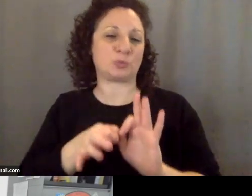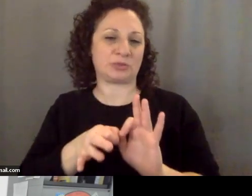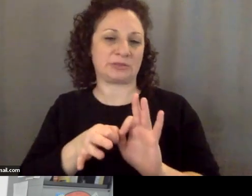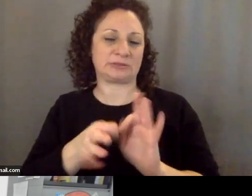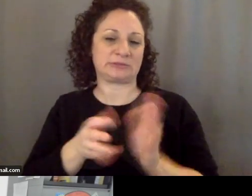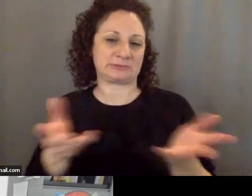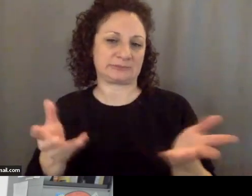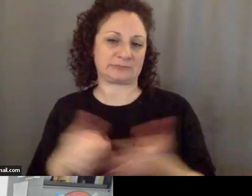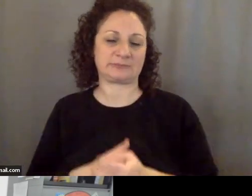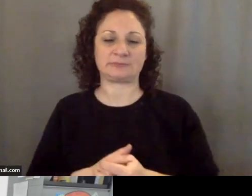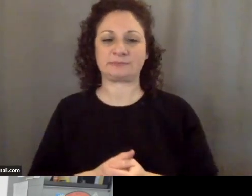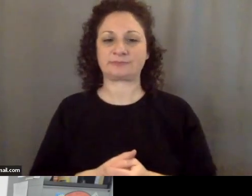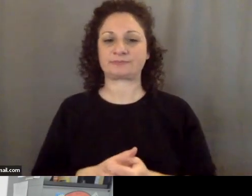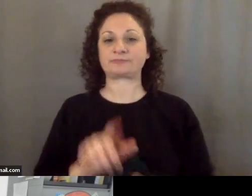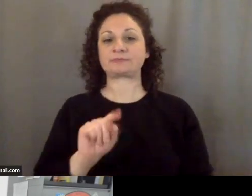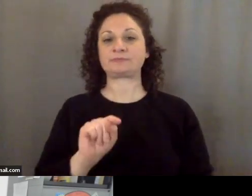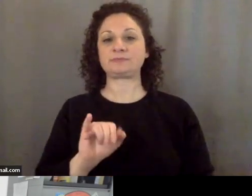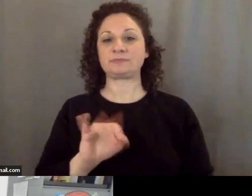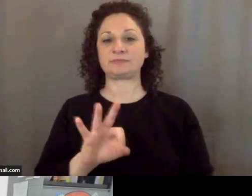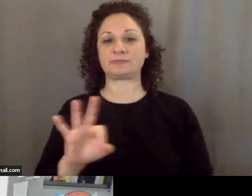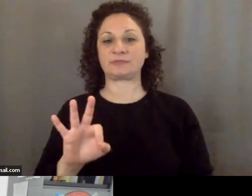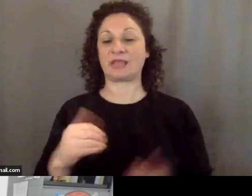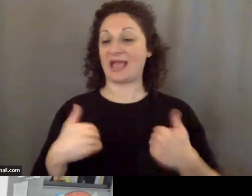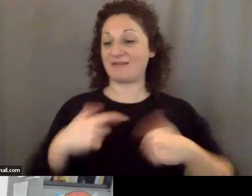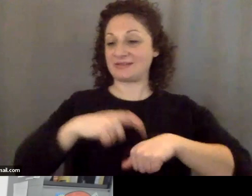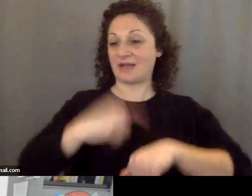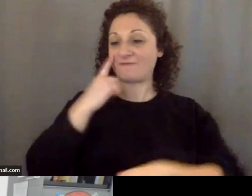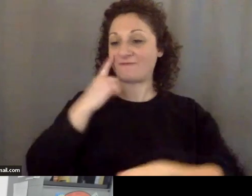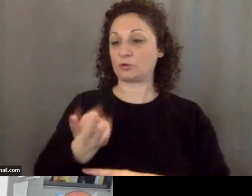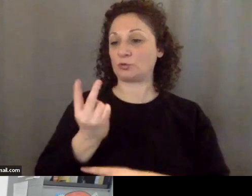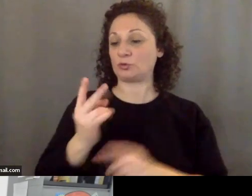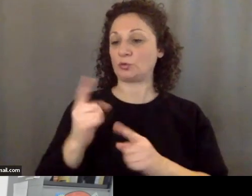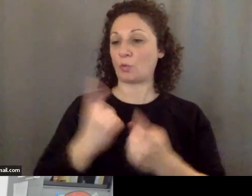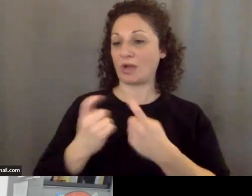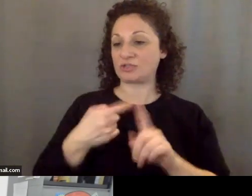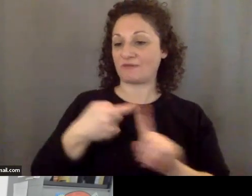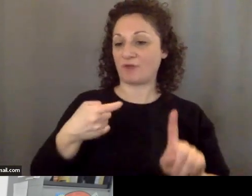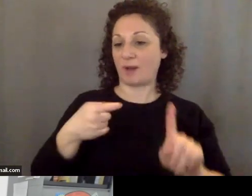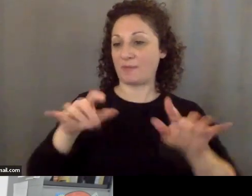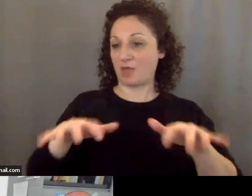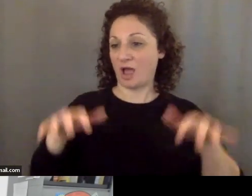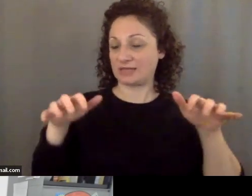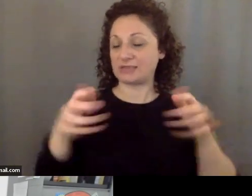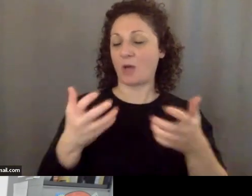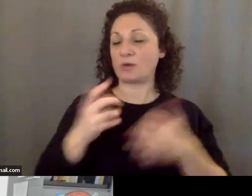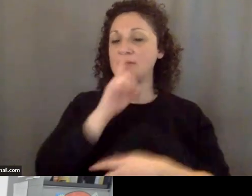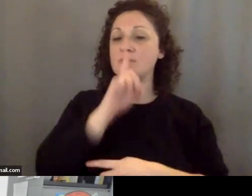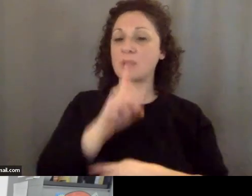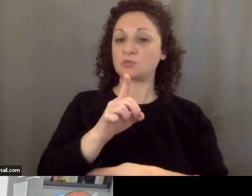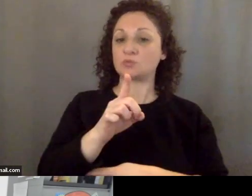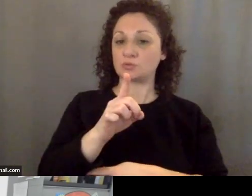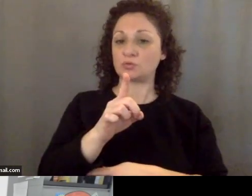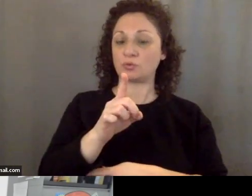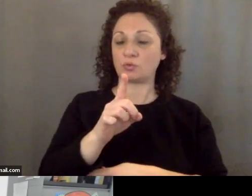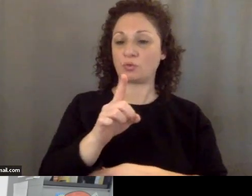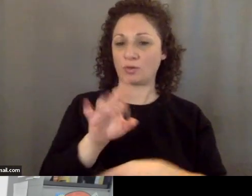so I think we probably just have time for two more questions from the audience I wanted to make sure to ask some from get some from the audience in as well